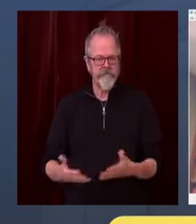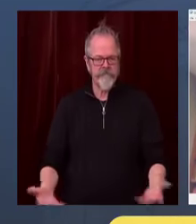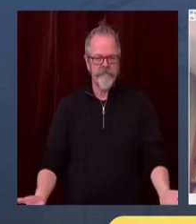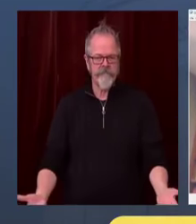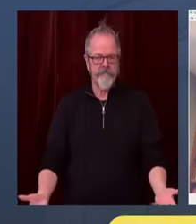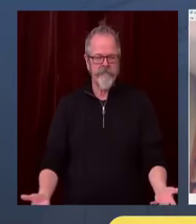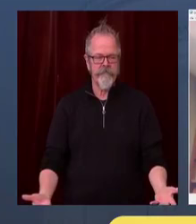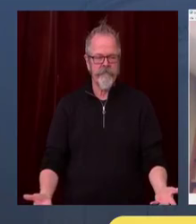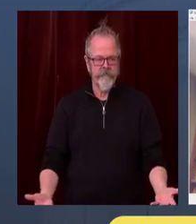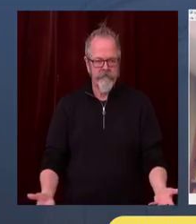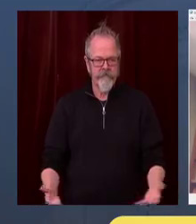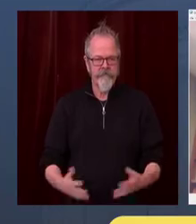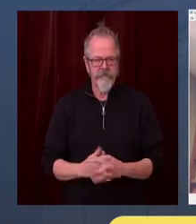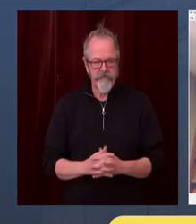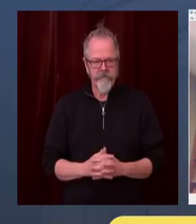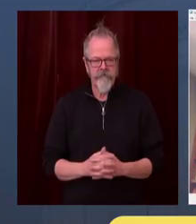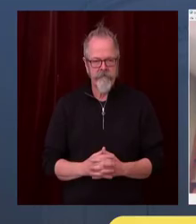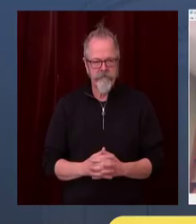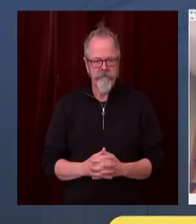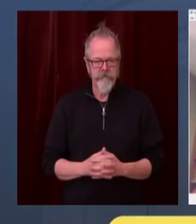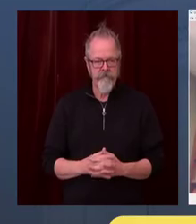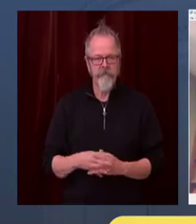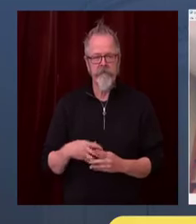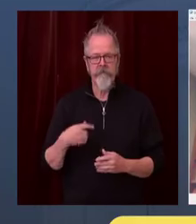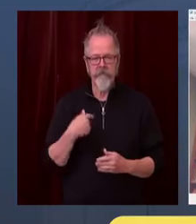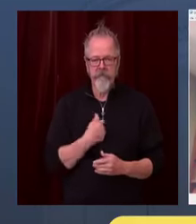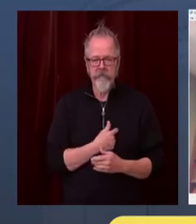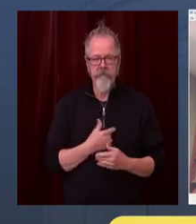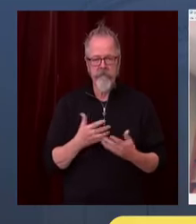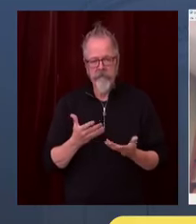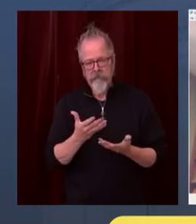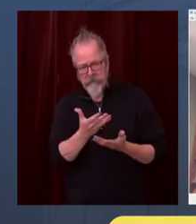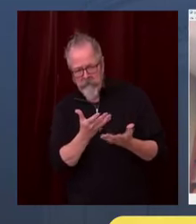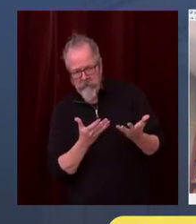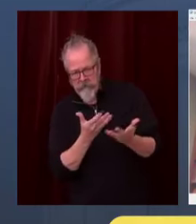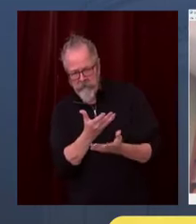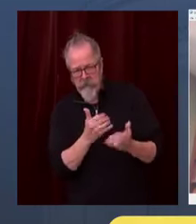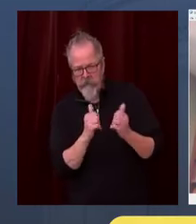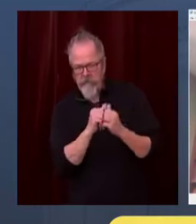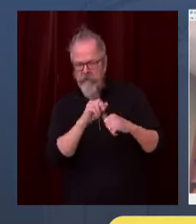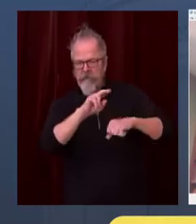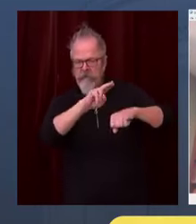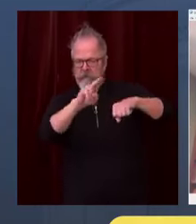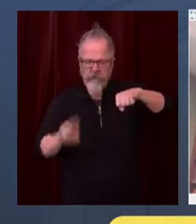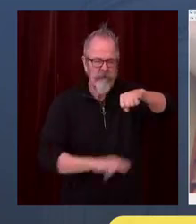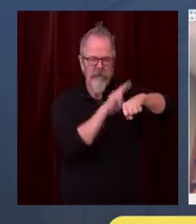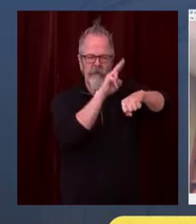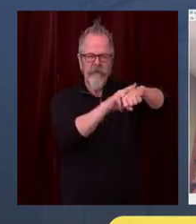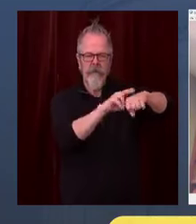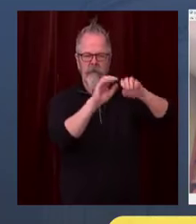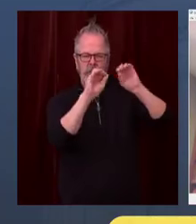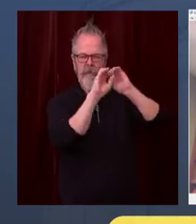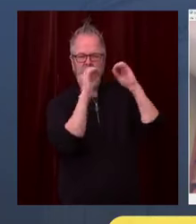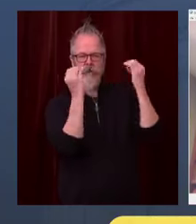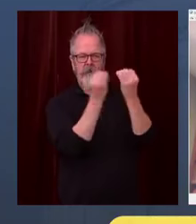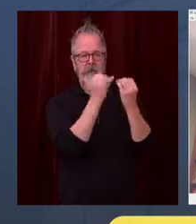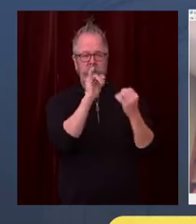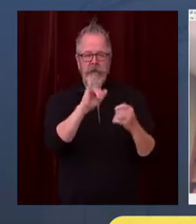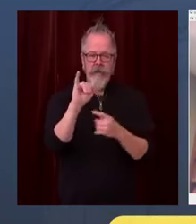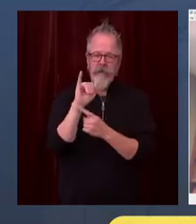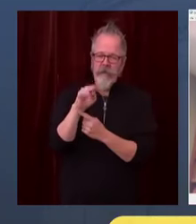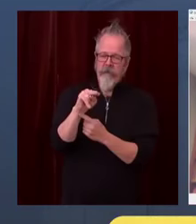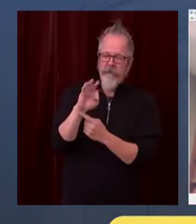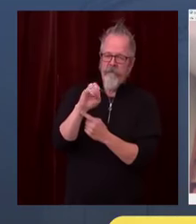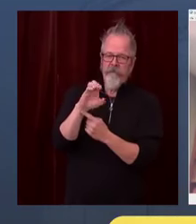disease experts at the Infectious Disease Society of America have stated that eating indoors in restaurants, going to an indoor gym,